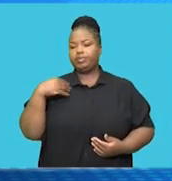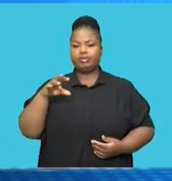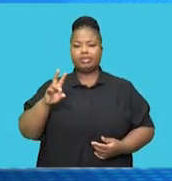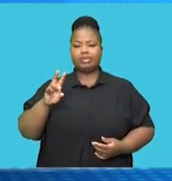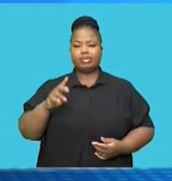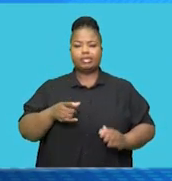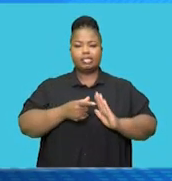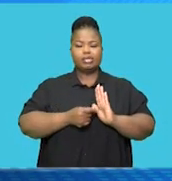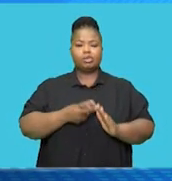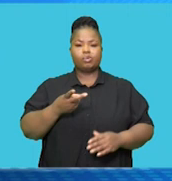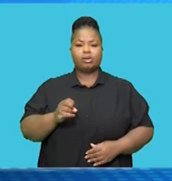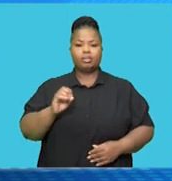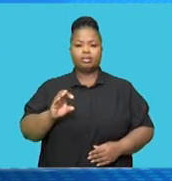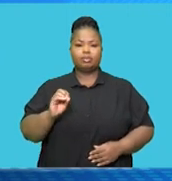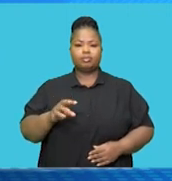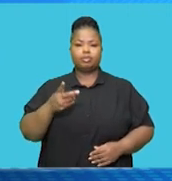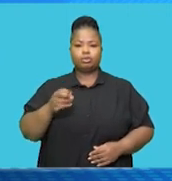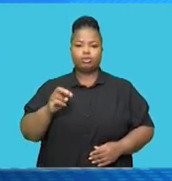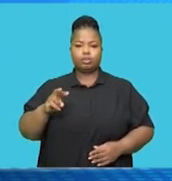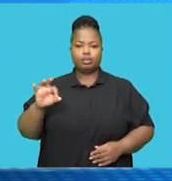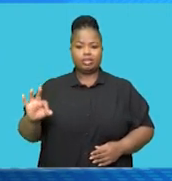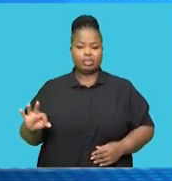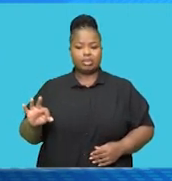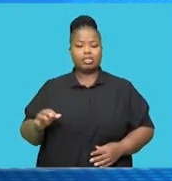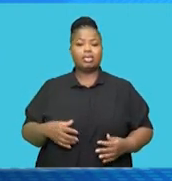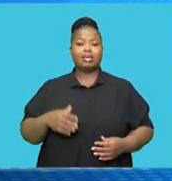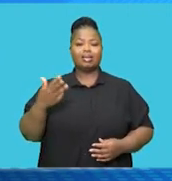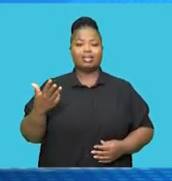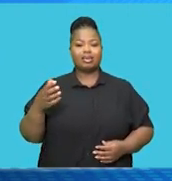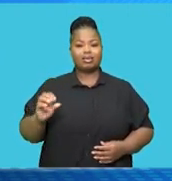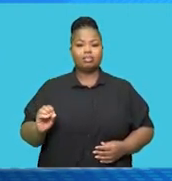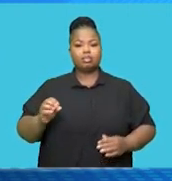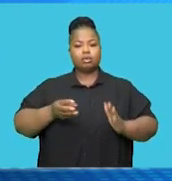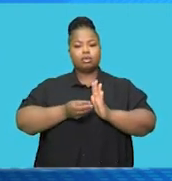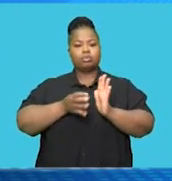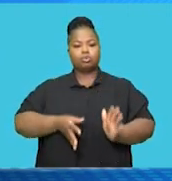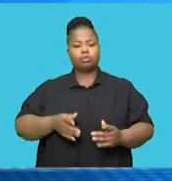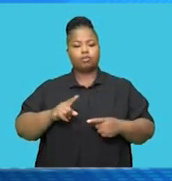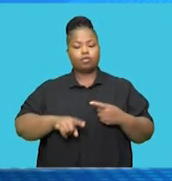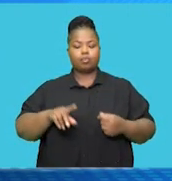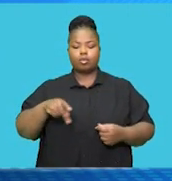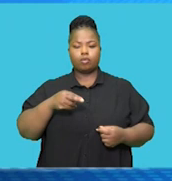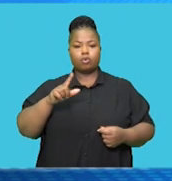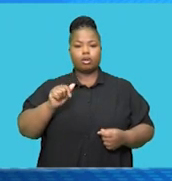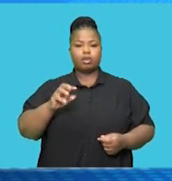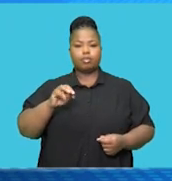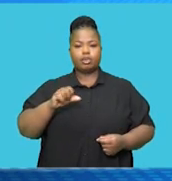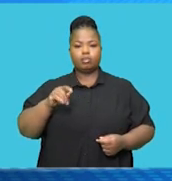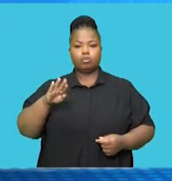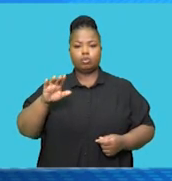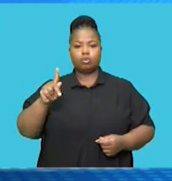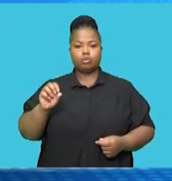20th of September 2023 where about 90 learners from Pula Matibuho Primary School in Soshanguve